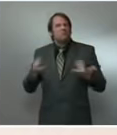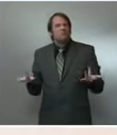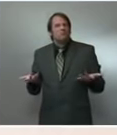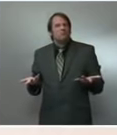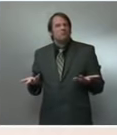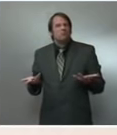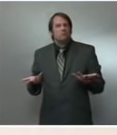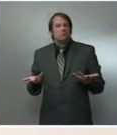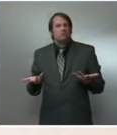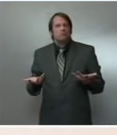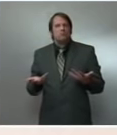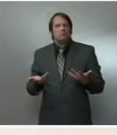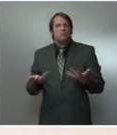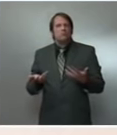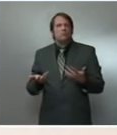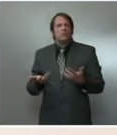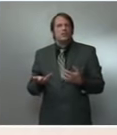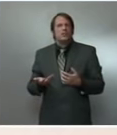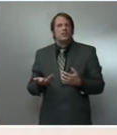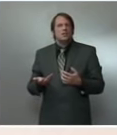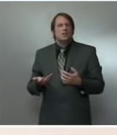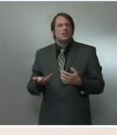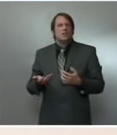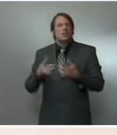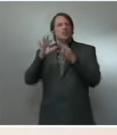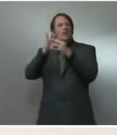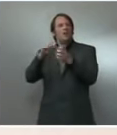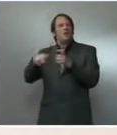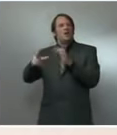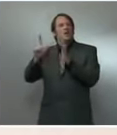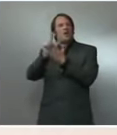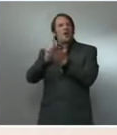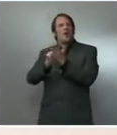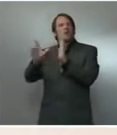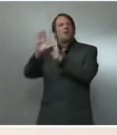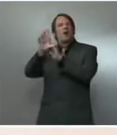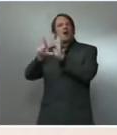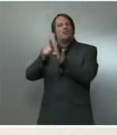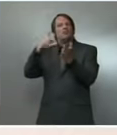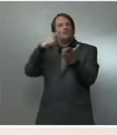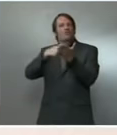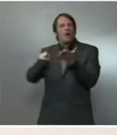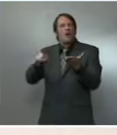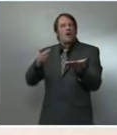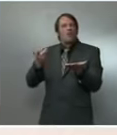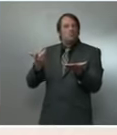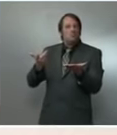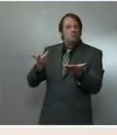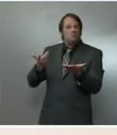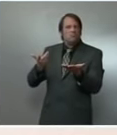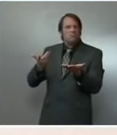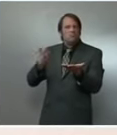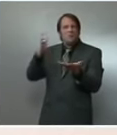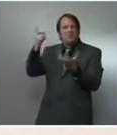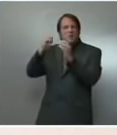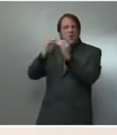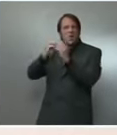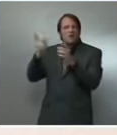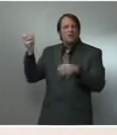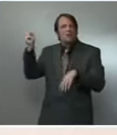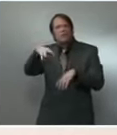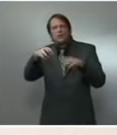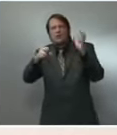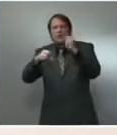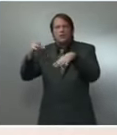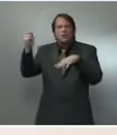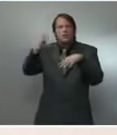checks. So why not pitch something a little bit more limited, try to get something across the finish line? Is the President willing to engage on a